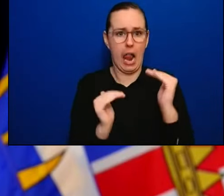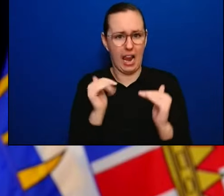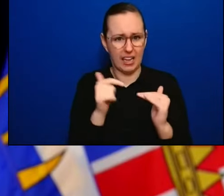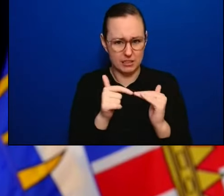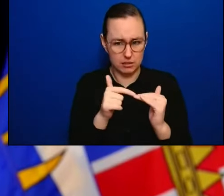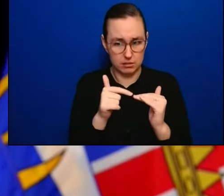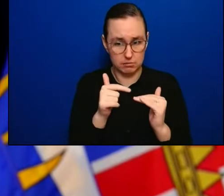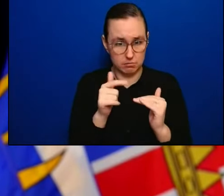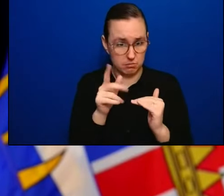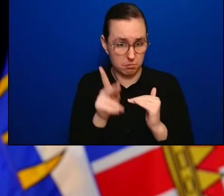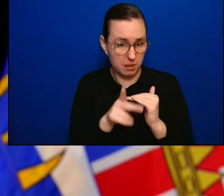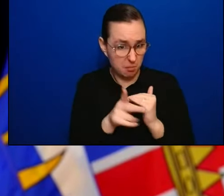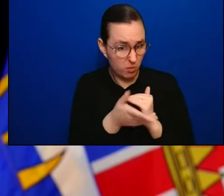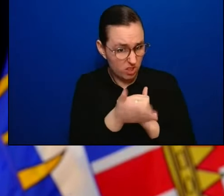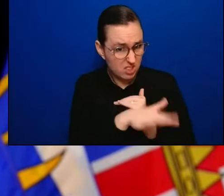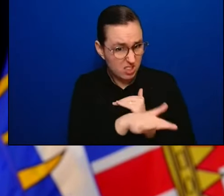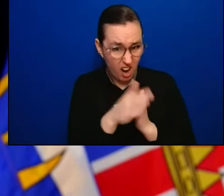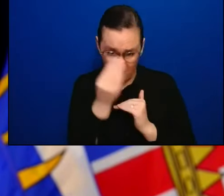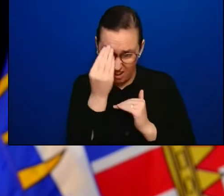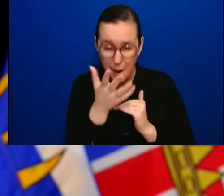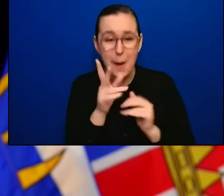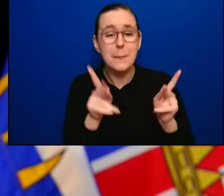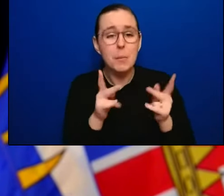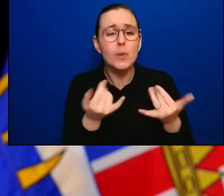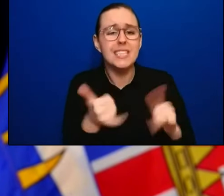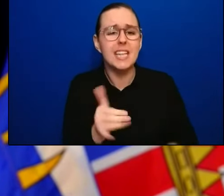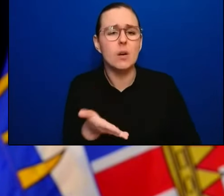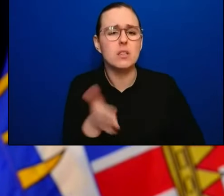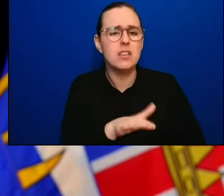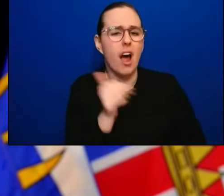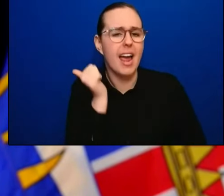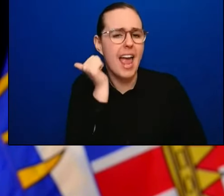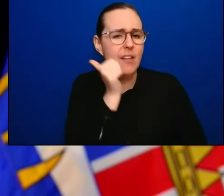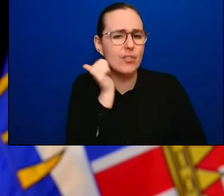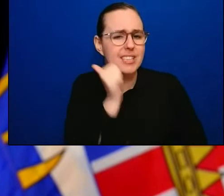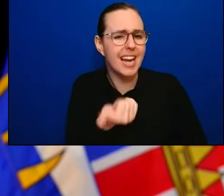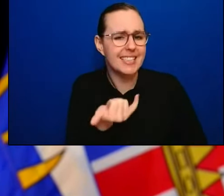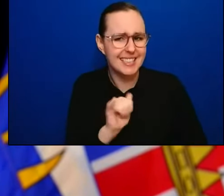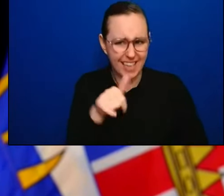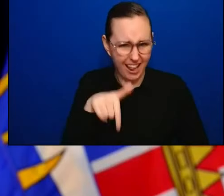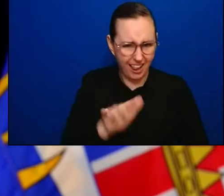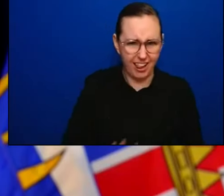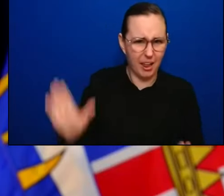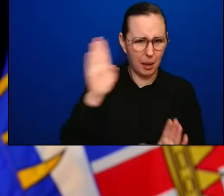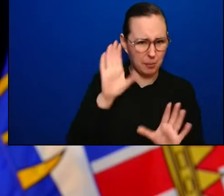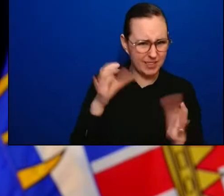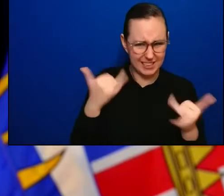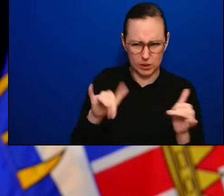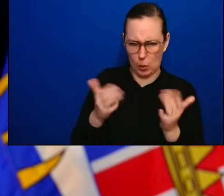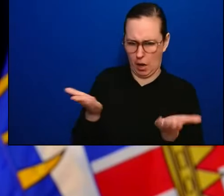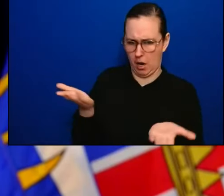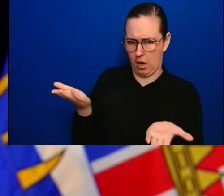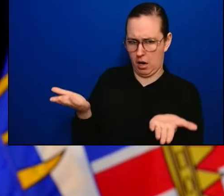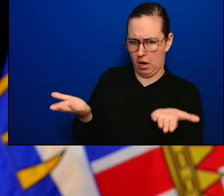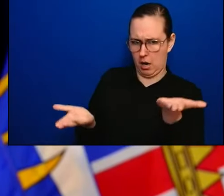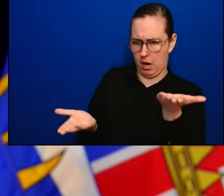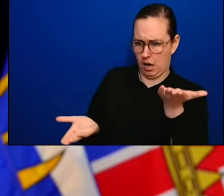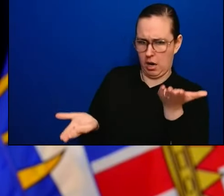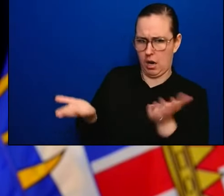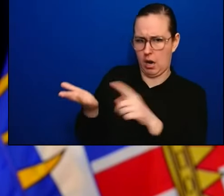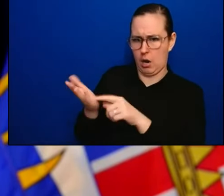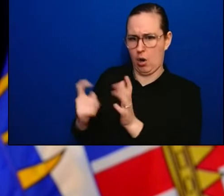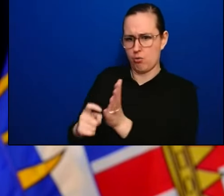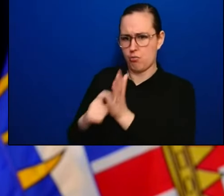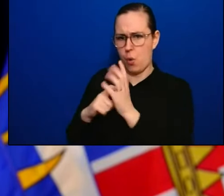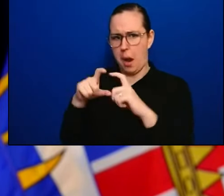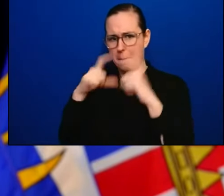each day on average are doing in BC? And, you know, having to wear a mask when you go into the grocery store. Like,